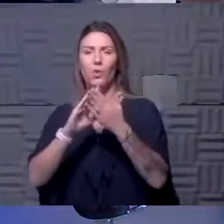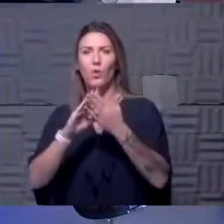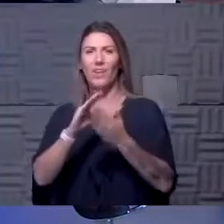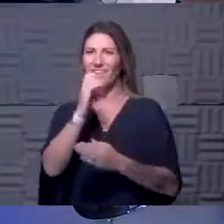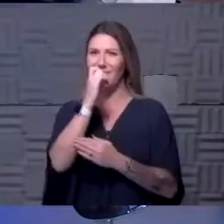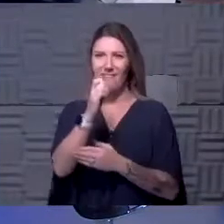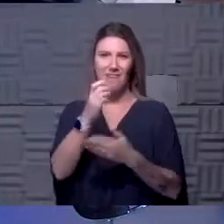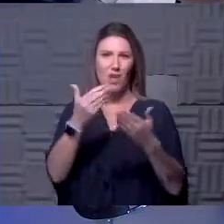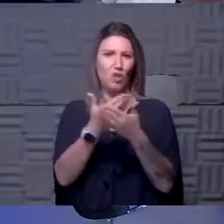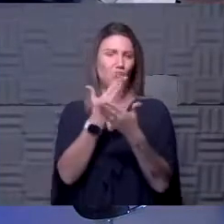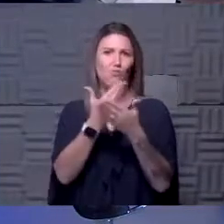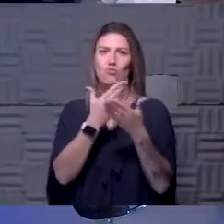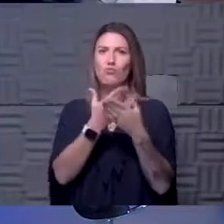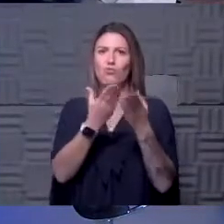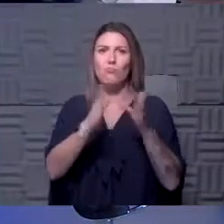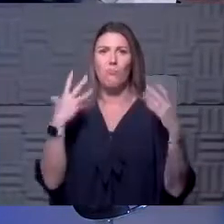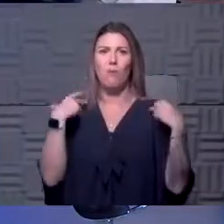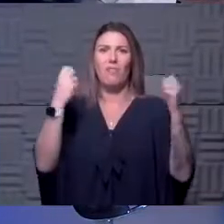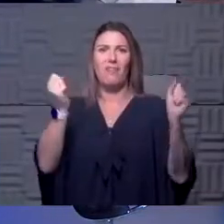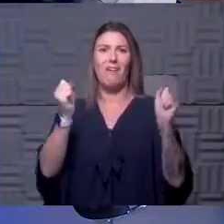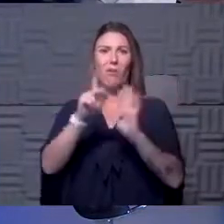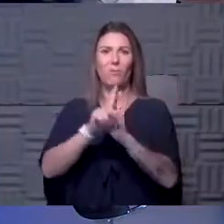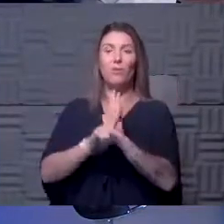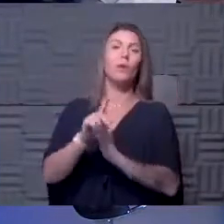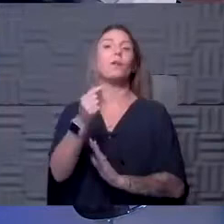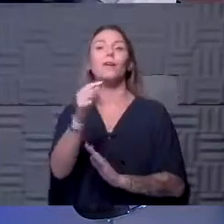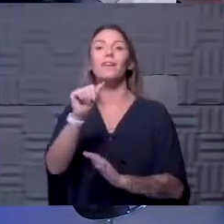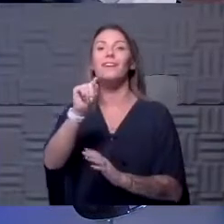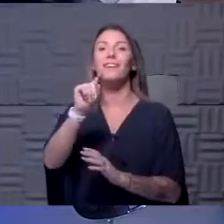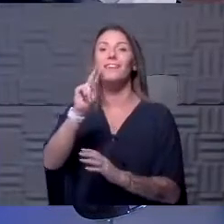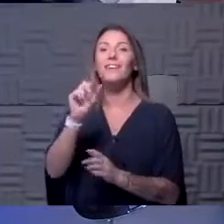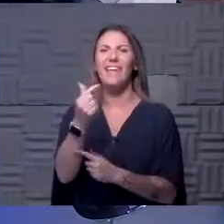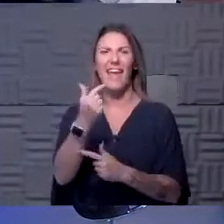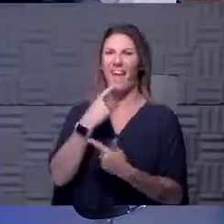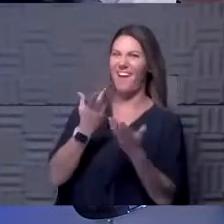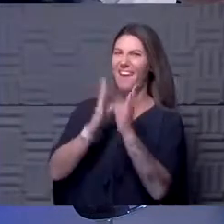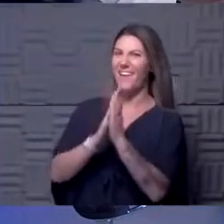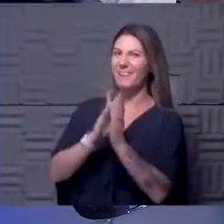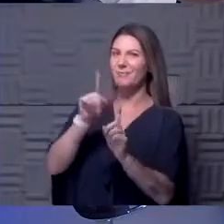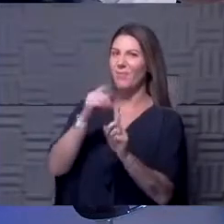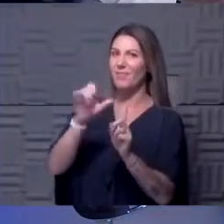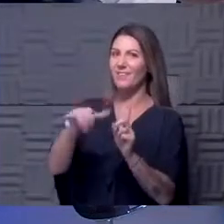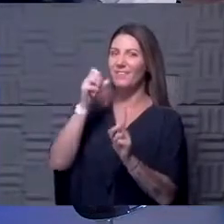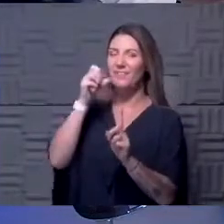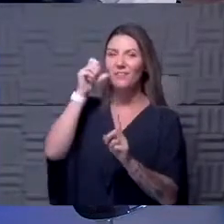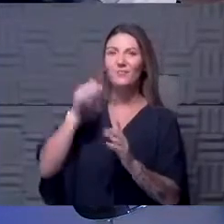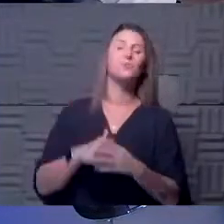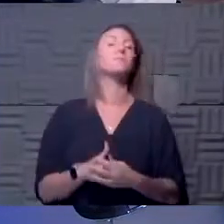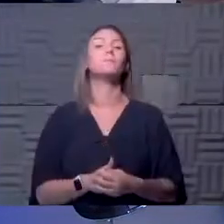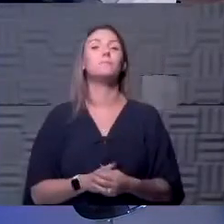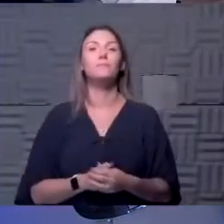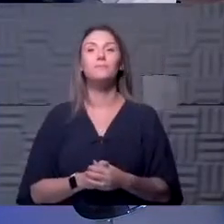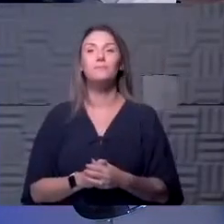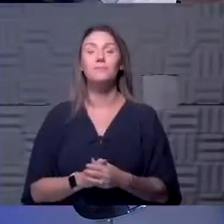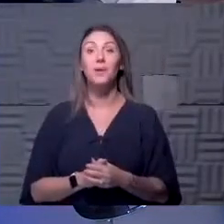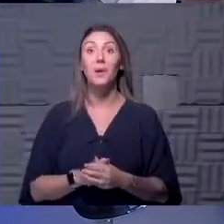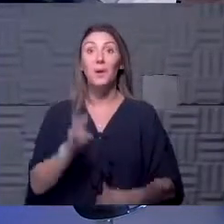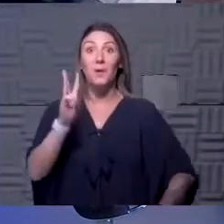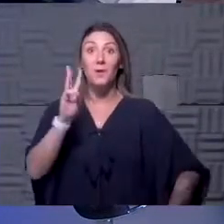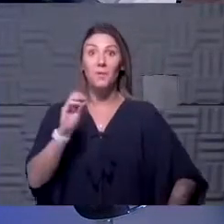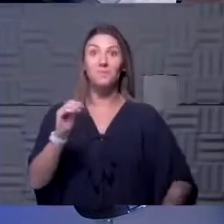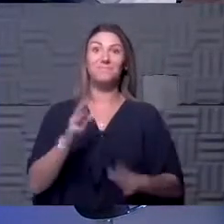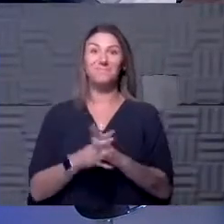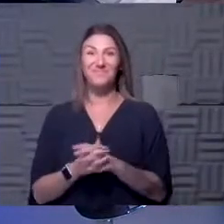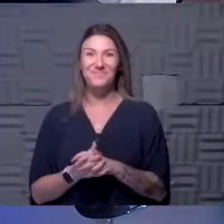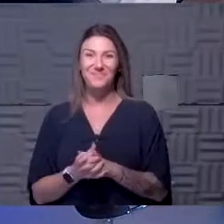not a new public health principle? So gating. I was asking about gating yesterday. Yeah. Wow. All right.